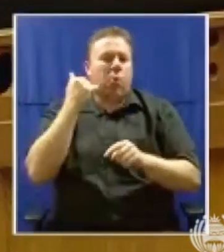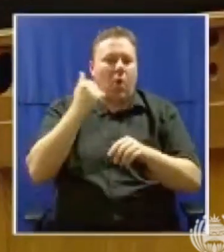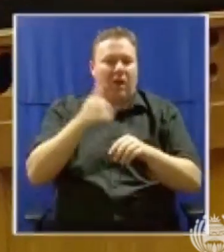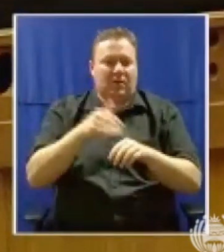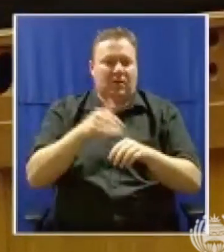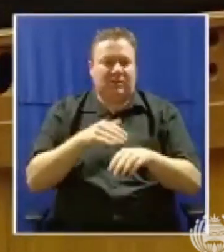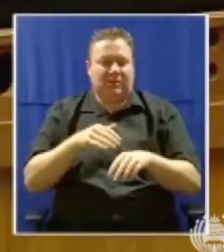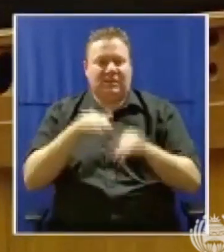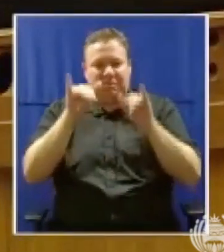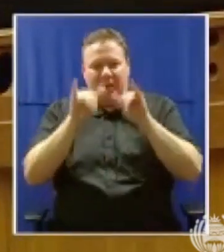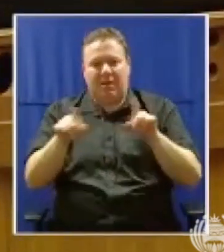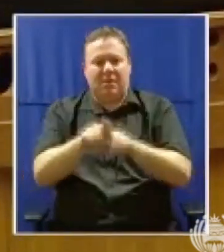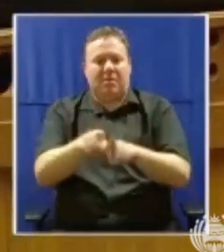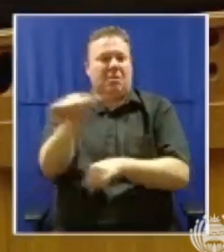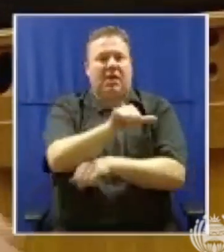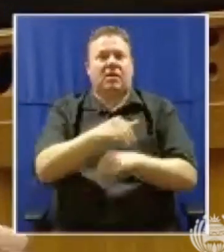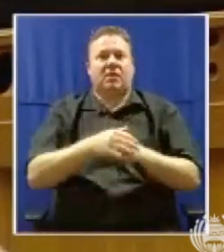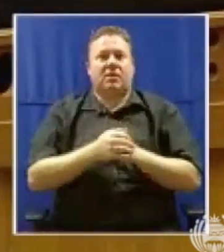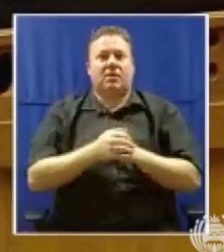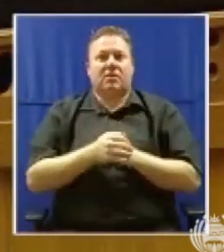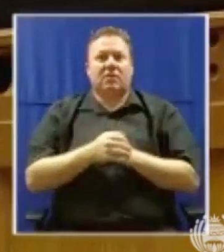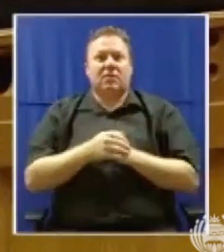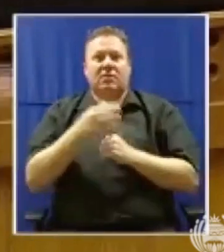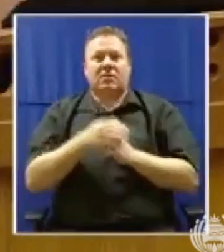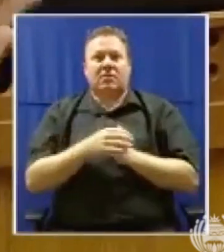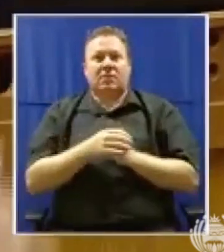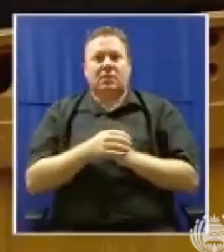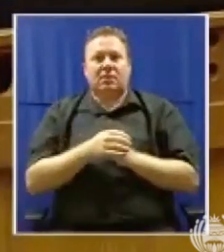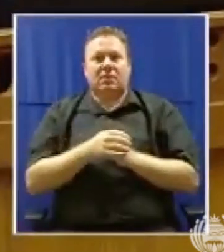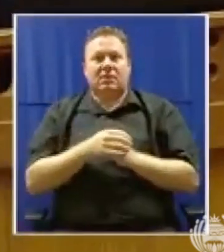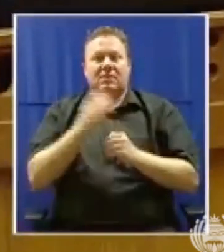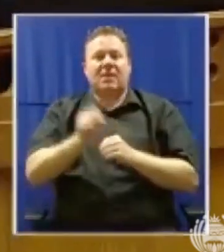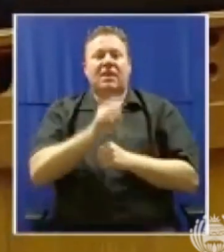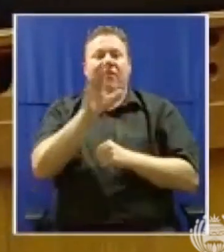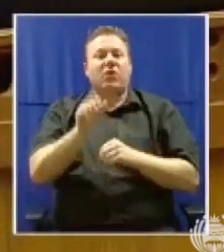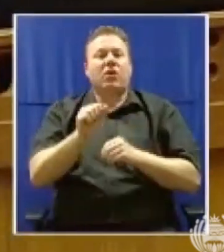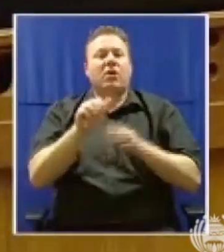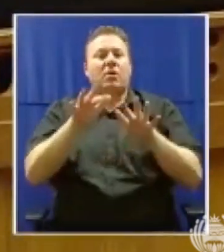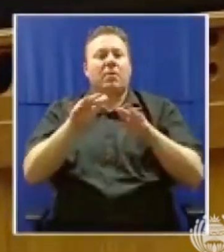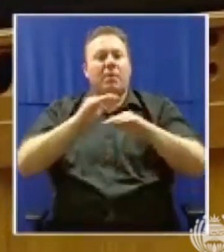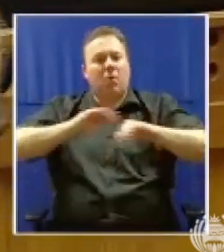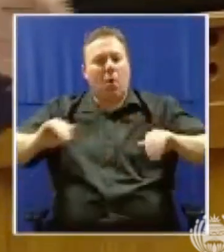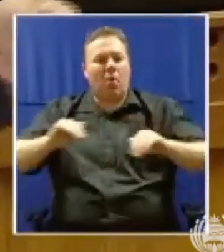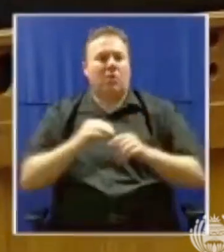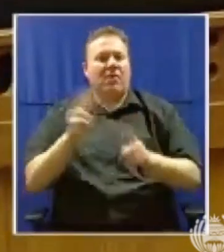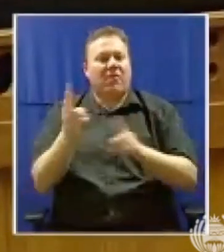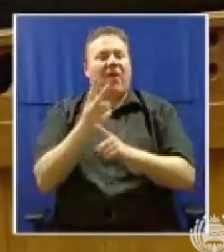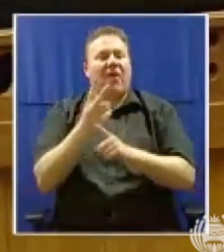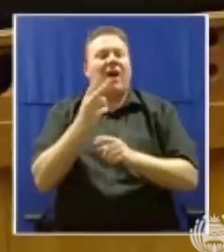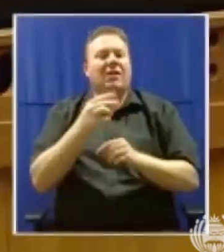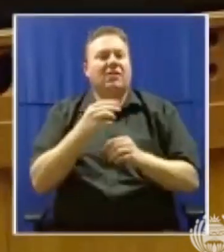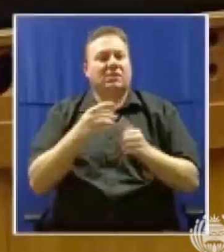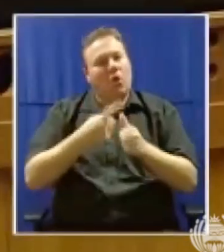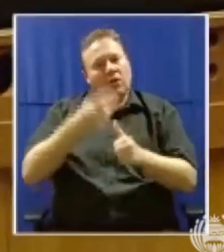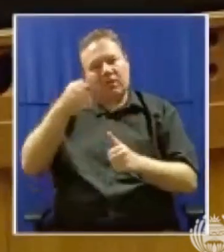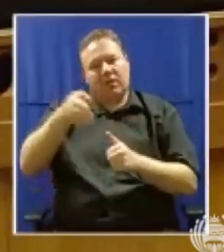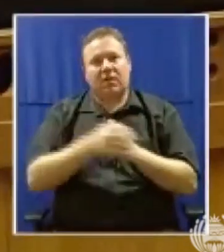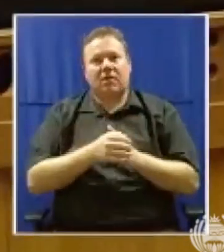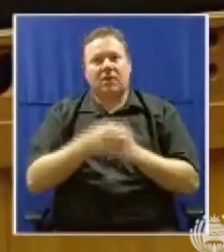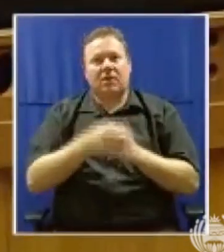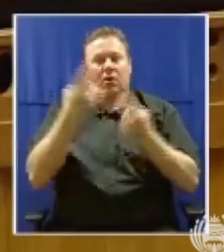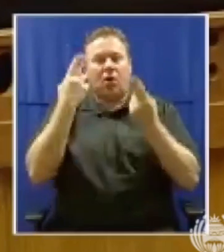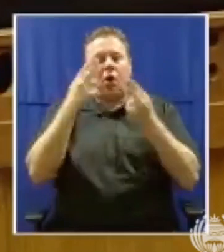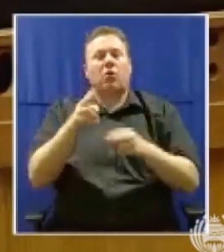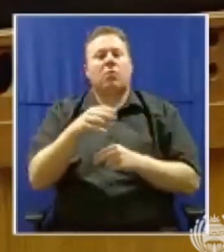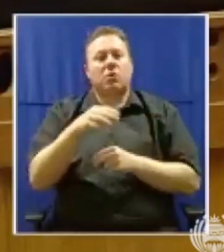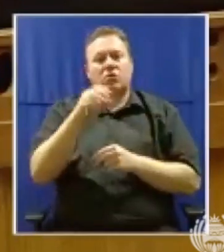90s, preying on the poor to drive South Africans apart and preach violence as an answer. We heard the Honourable Shivambu